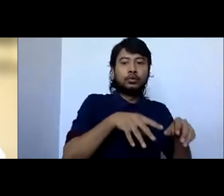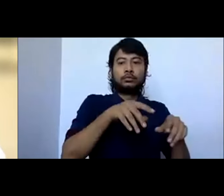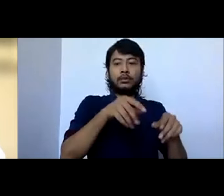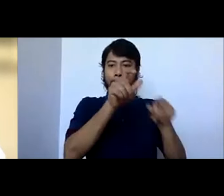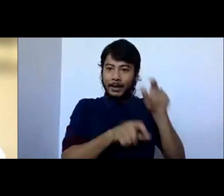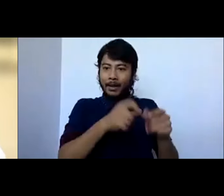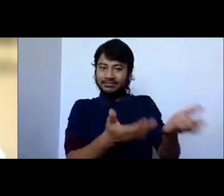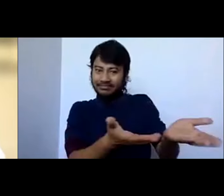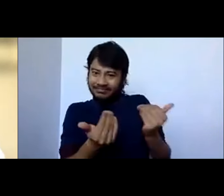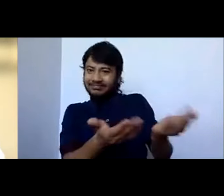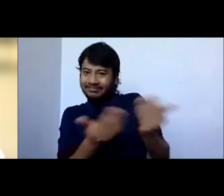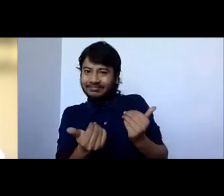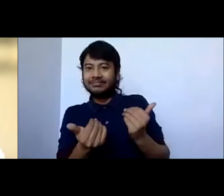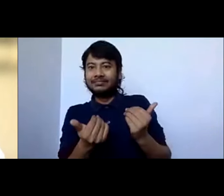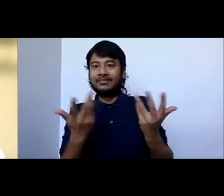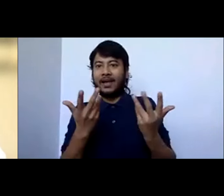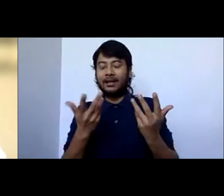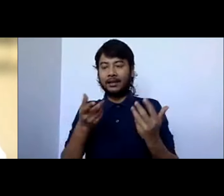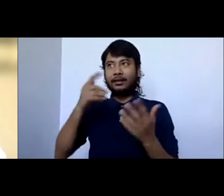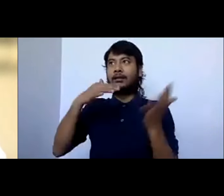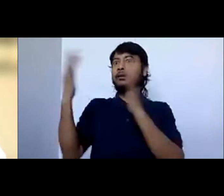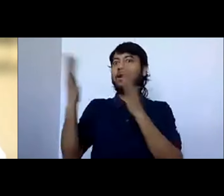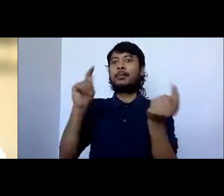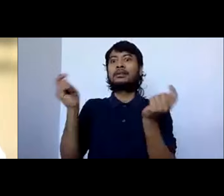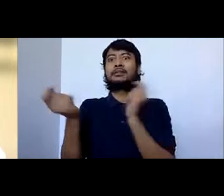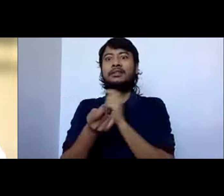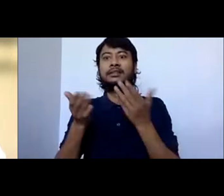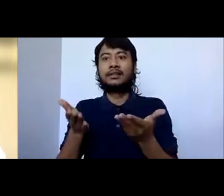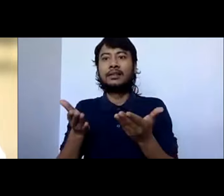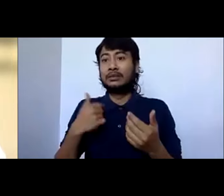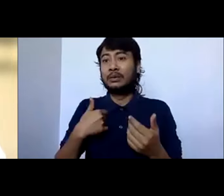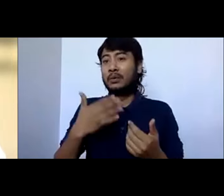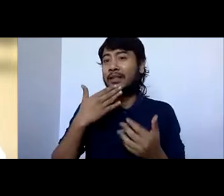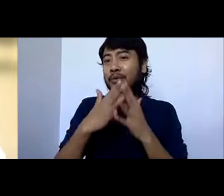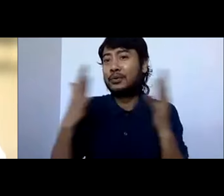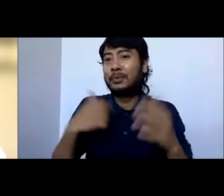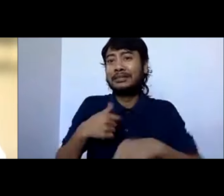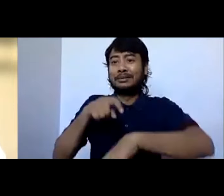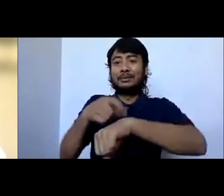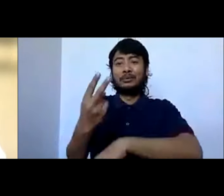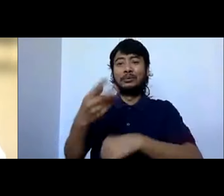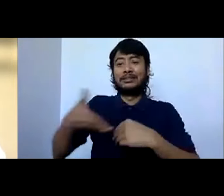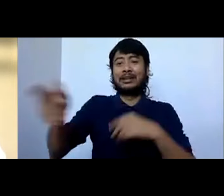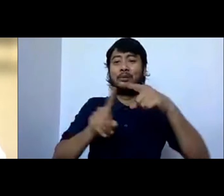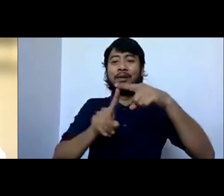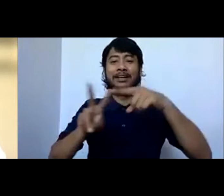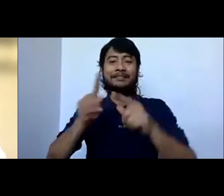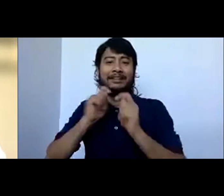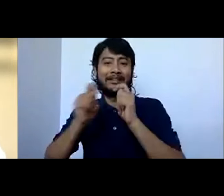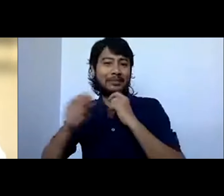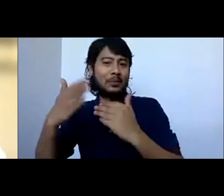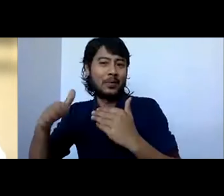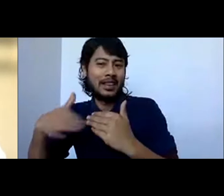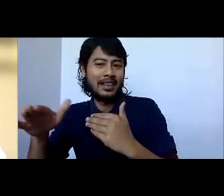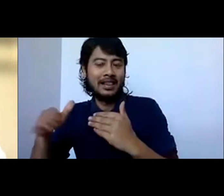for giving me this opportunity to speak. I've literally got two minutes before my interview on TV. So I think there's quite